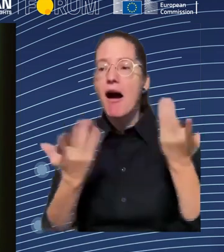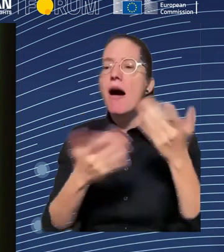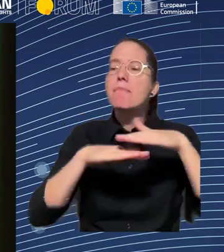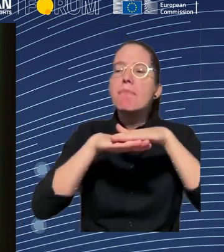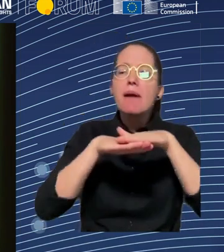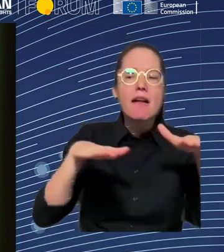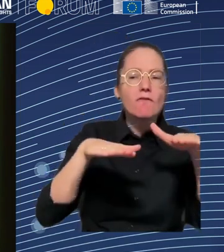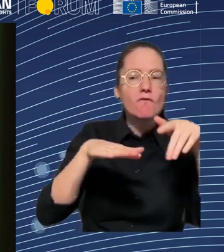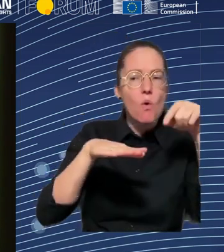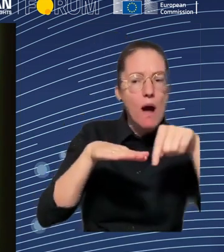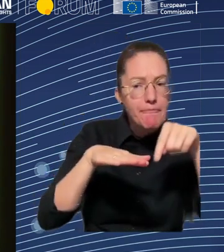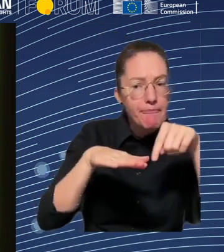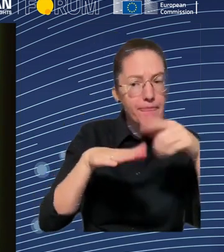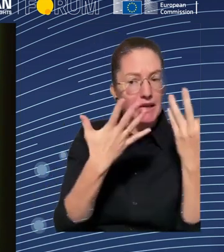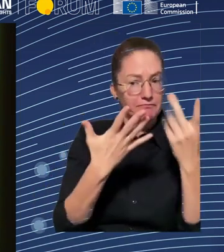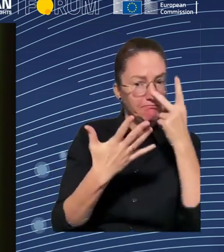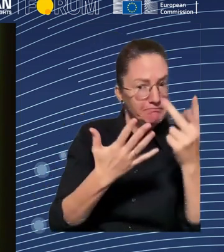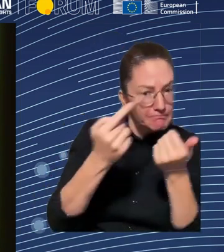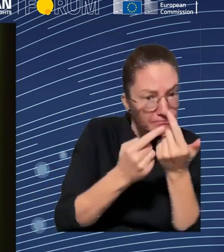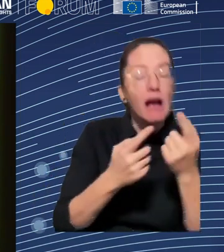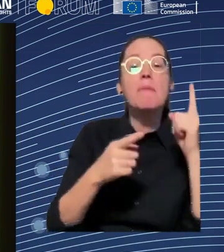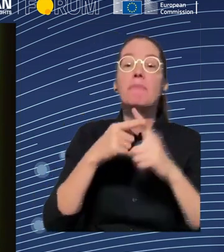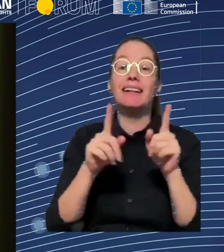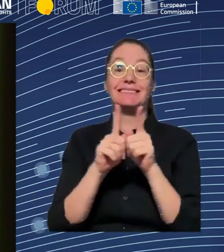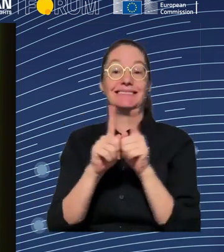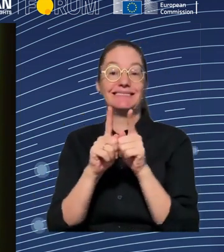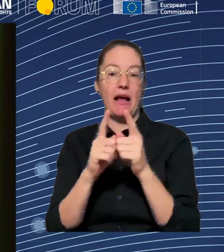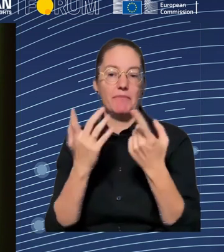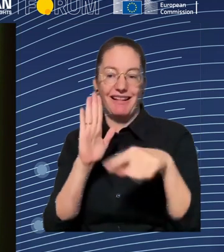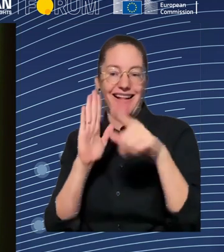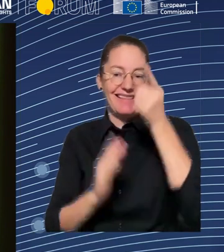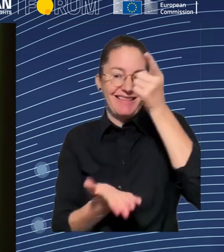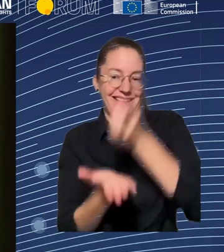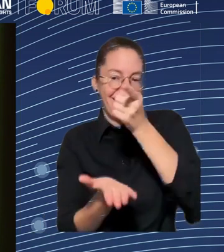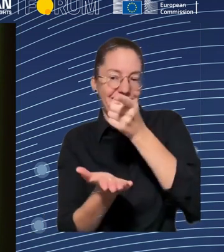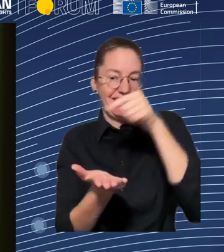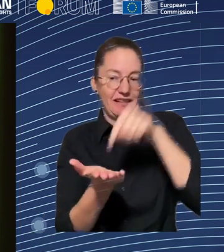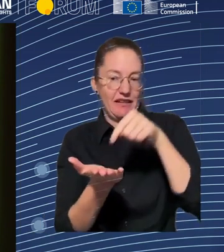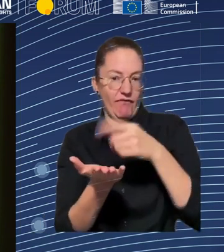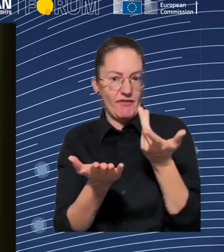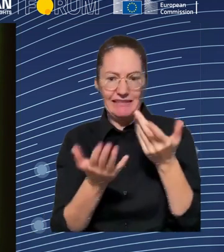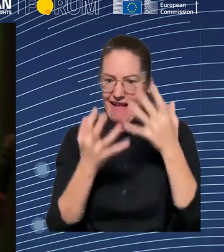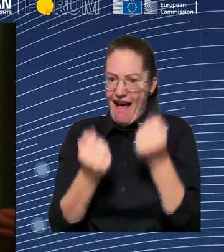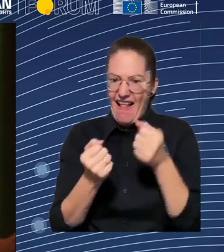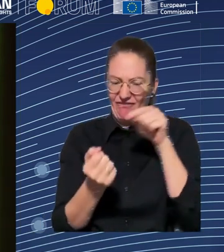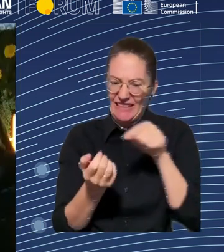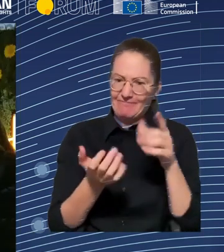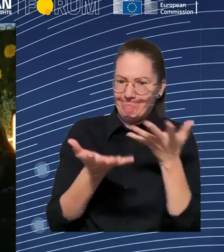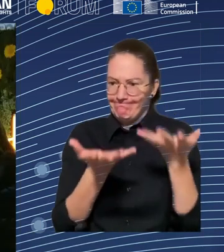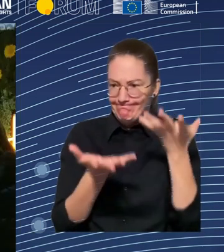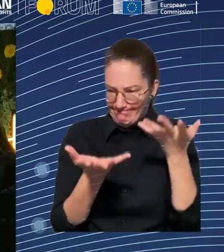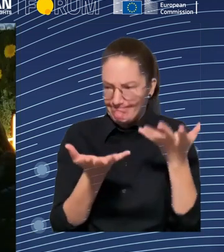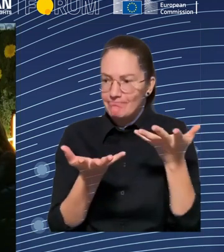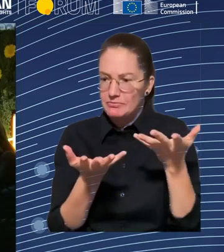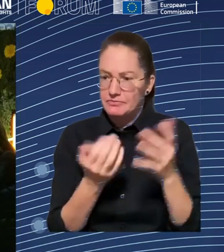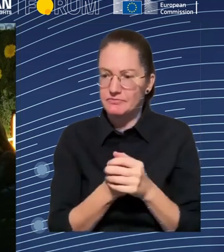forward, I think. And that would be also nice to hear your ideas on it. Thank you. So, the role of trade unions. You want to take the